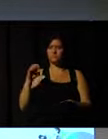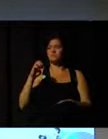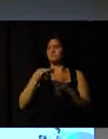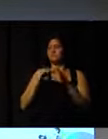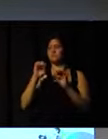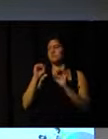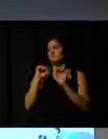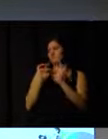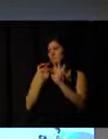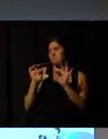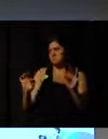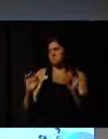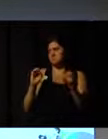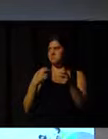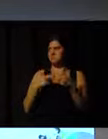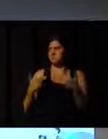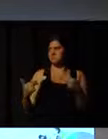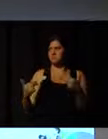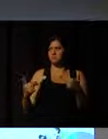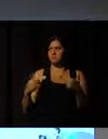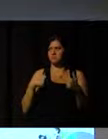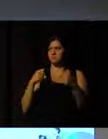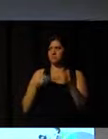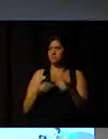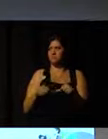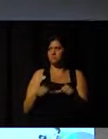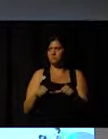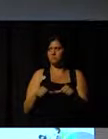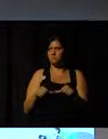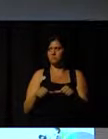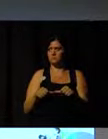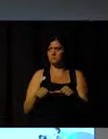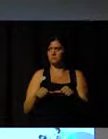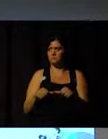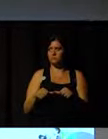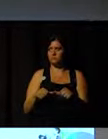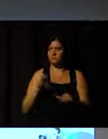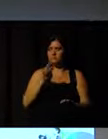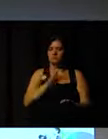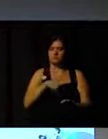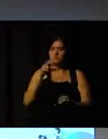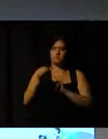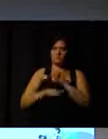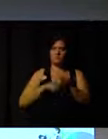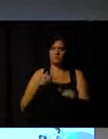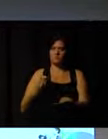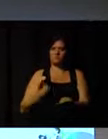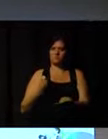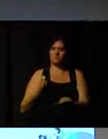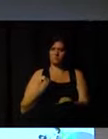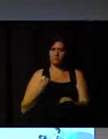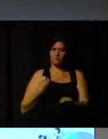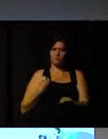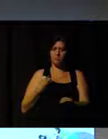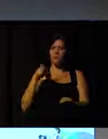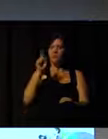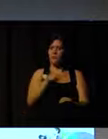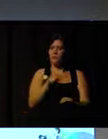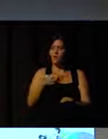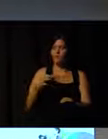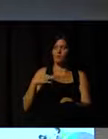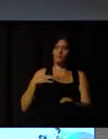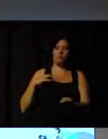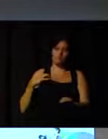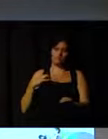where often, because we're growing young people from participants to volunteers. And for the first